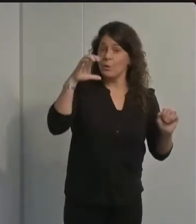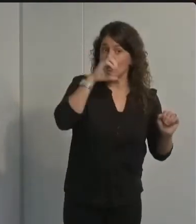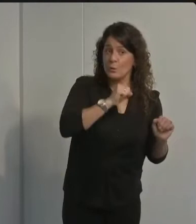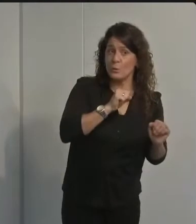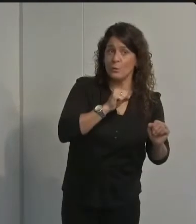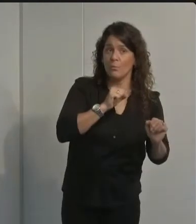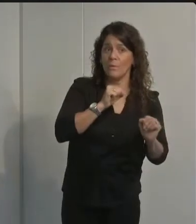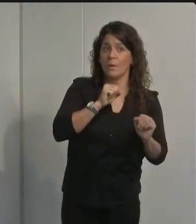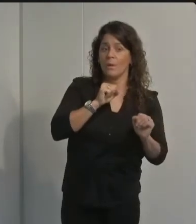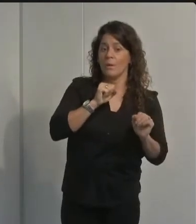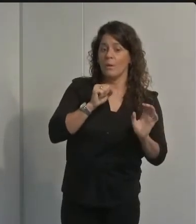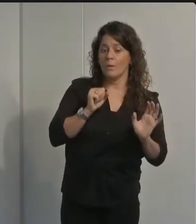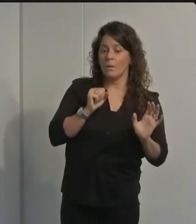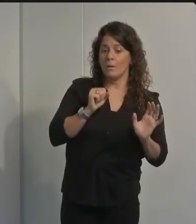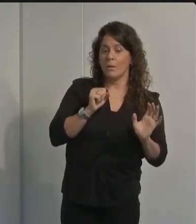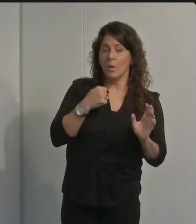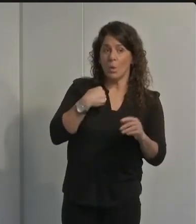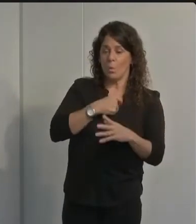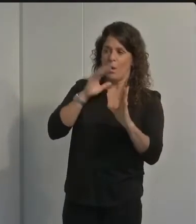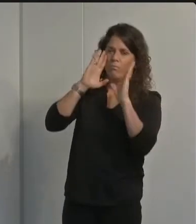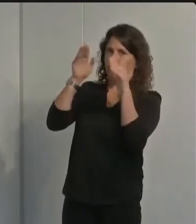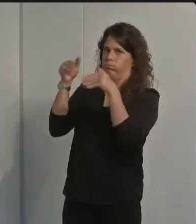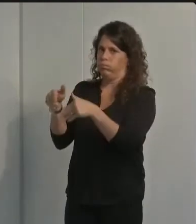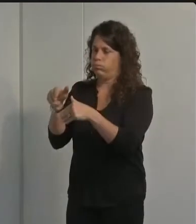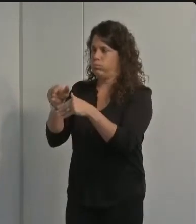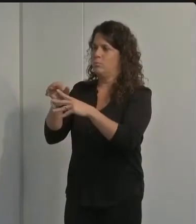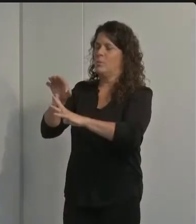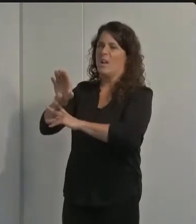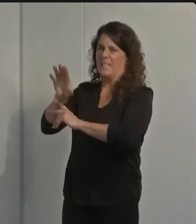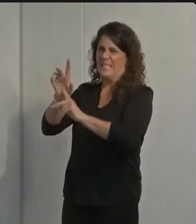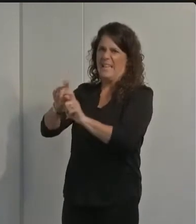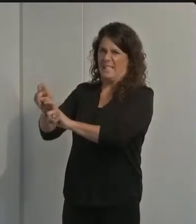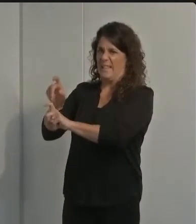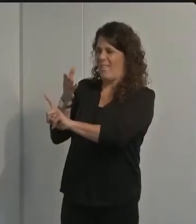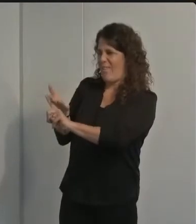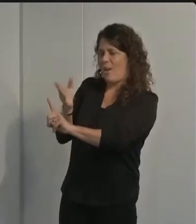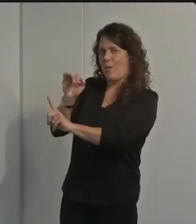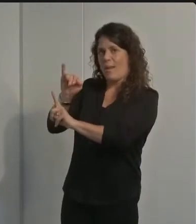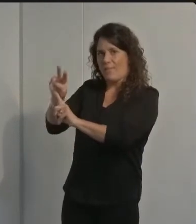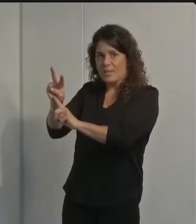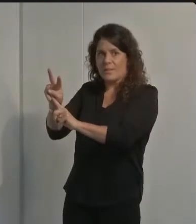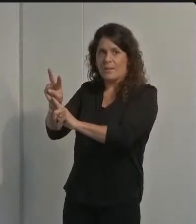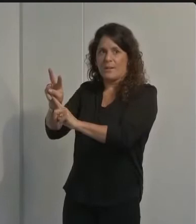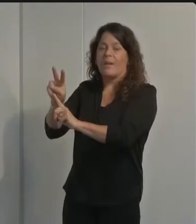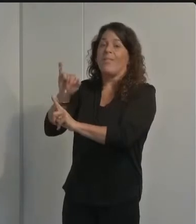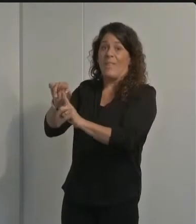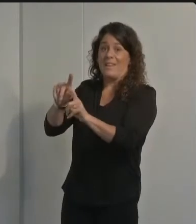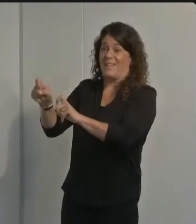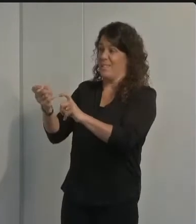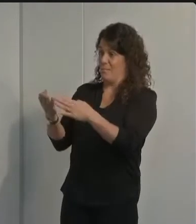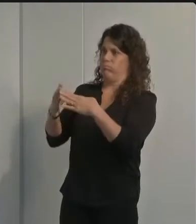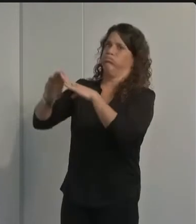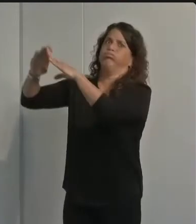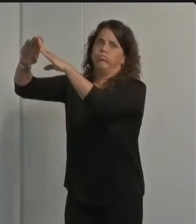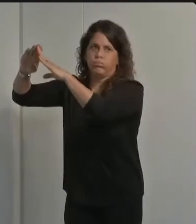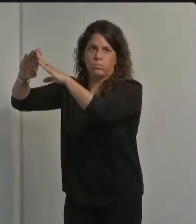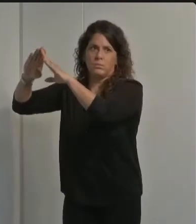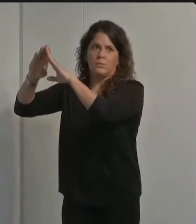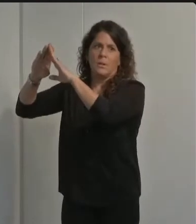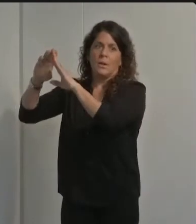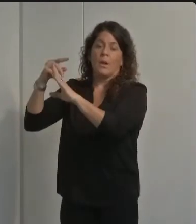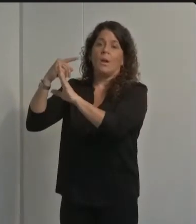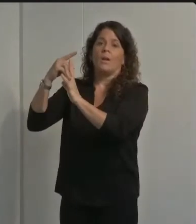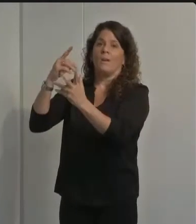more specifically but um since we did a focus testing and the isla vista testing uh has been increased quite dramatically and it is one of the health equity